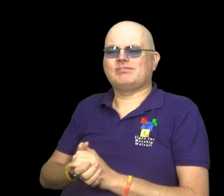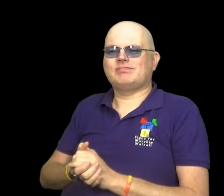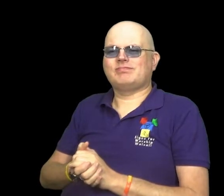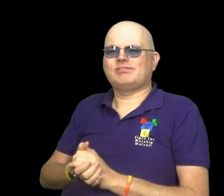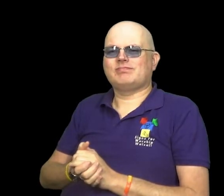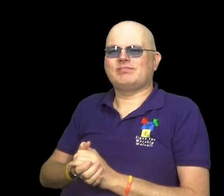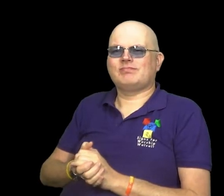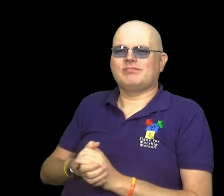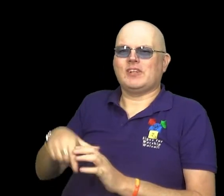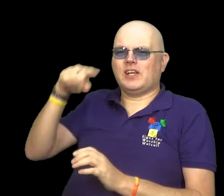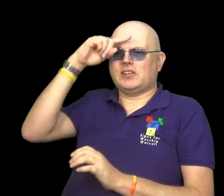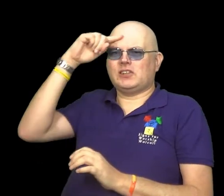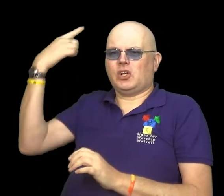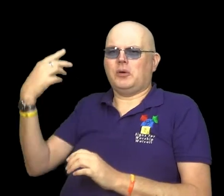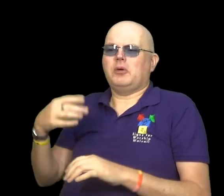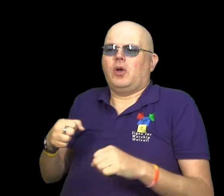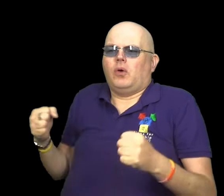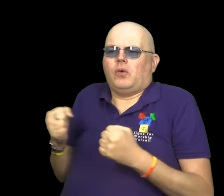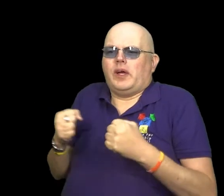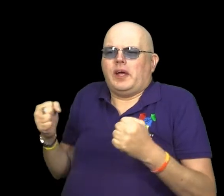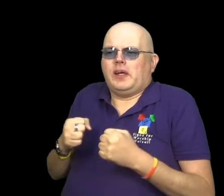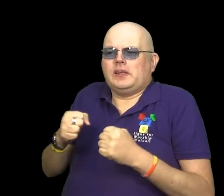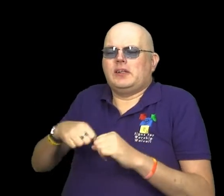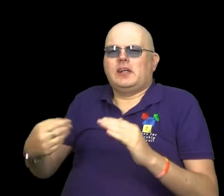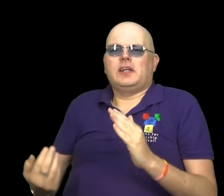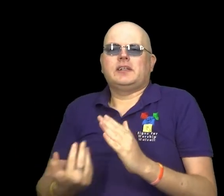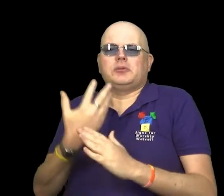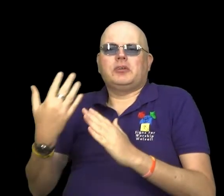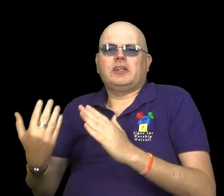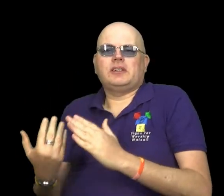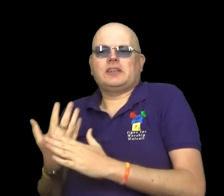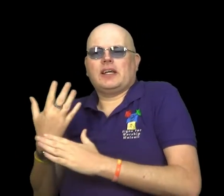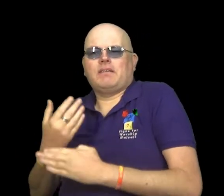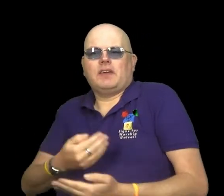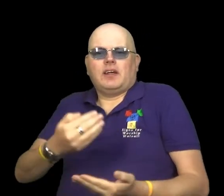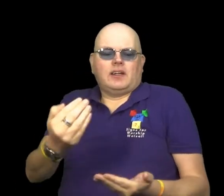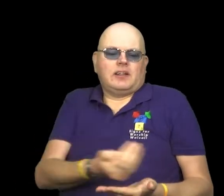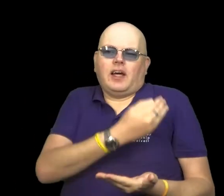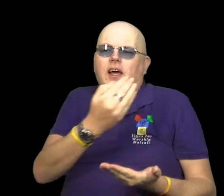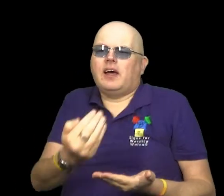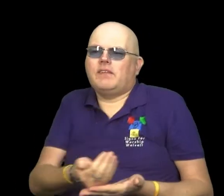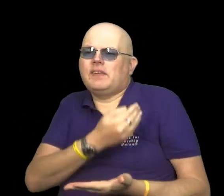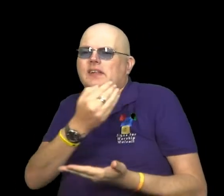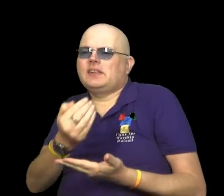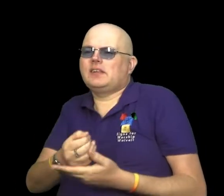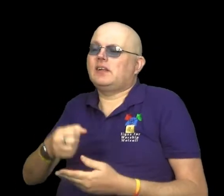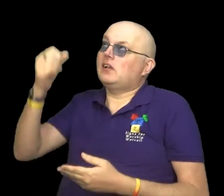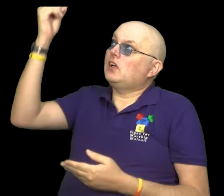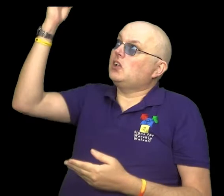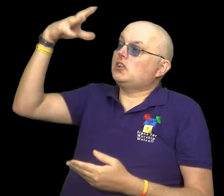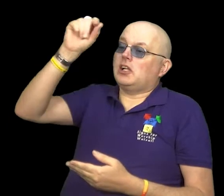Summer and winter and springtime and harvest.